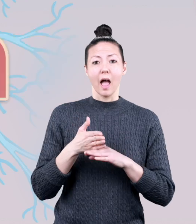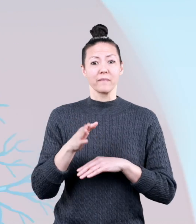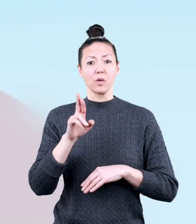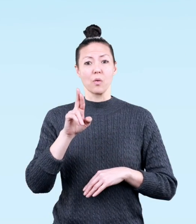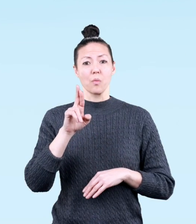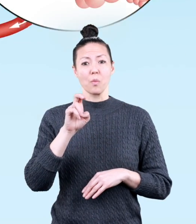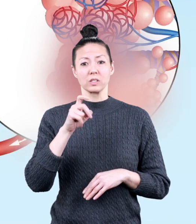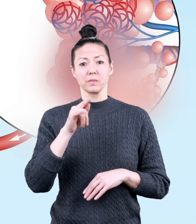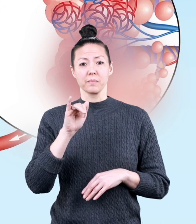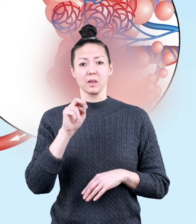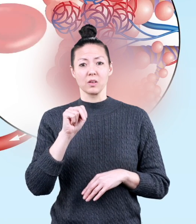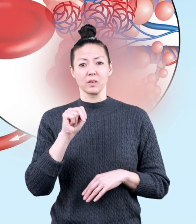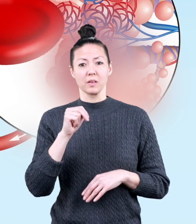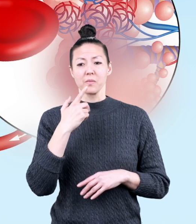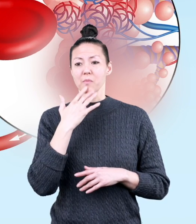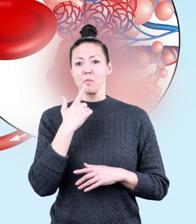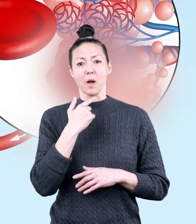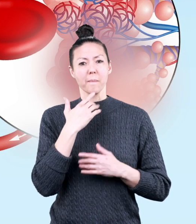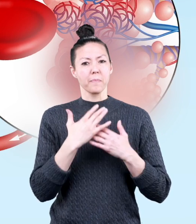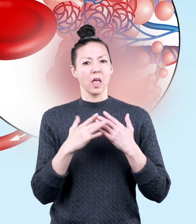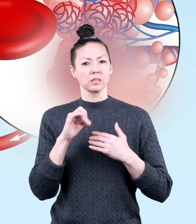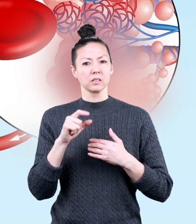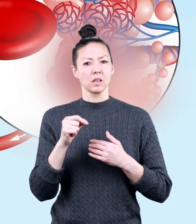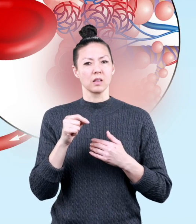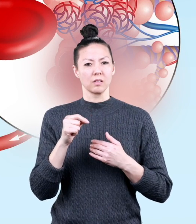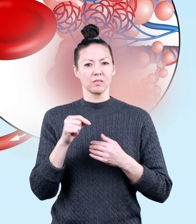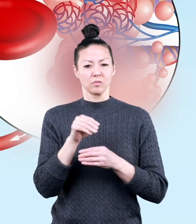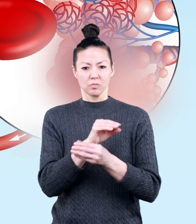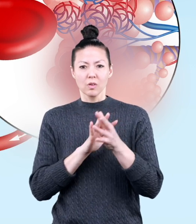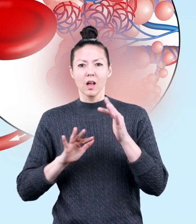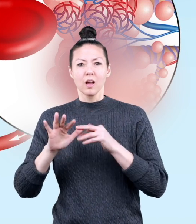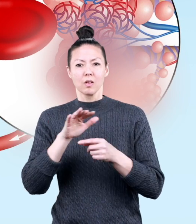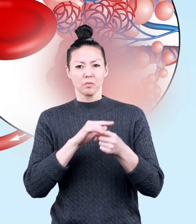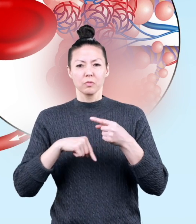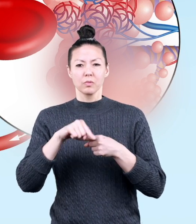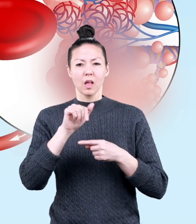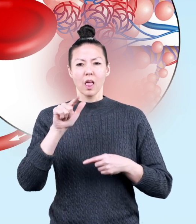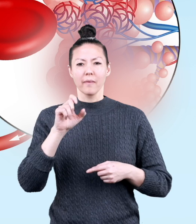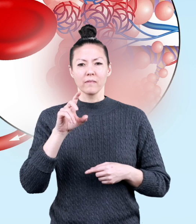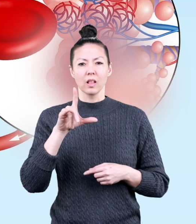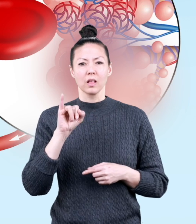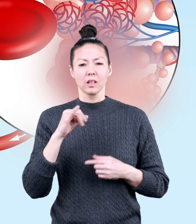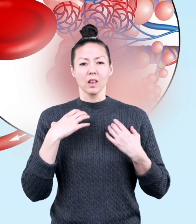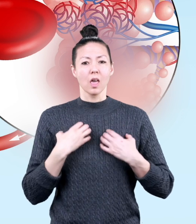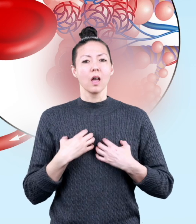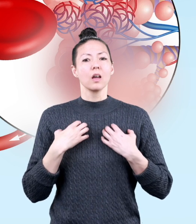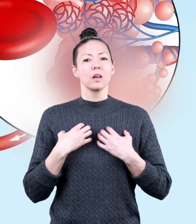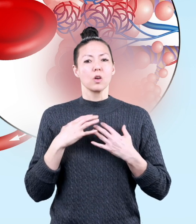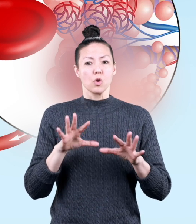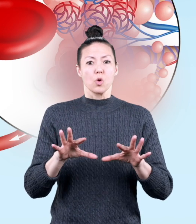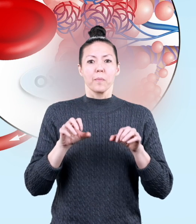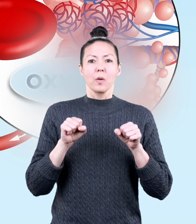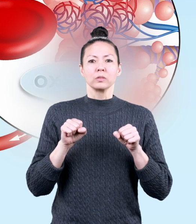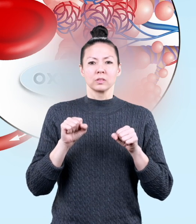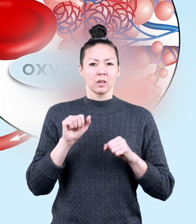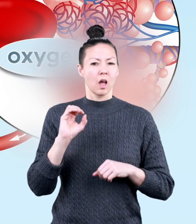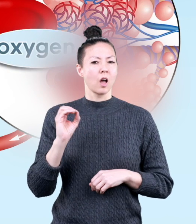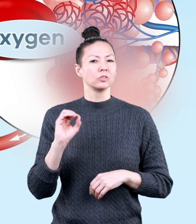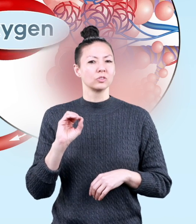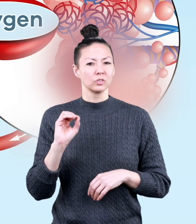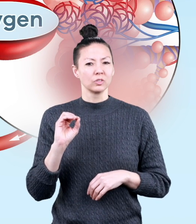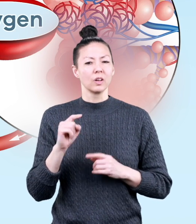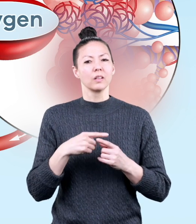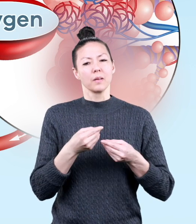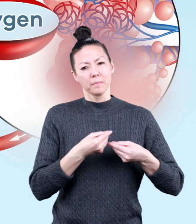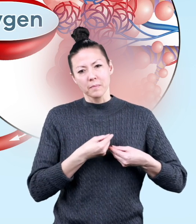After respiration, the red blood cells that surround the alveoli in the lungs absorb the